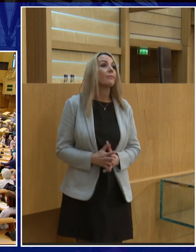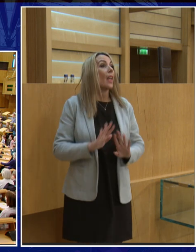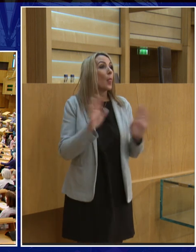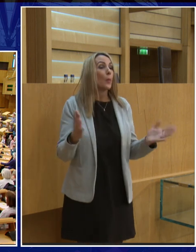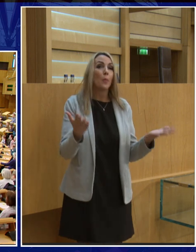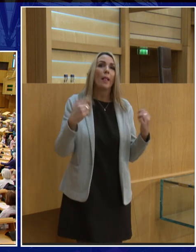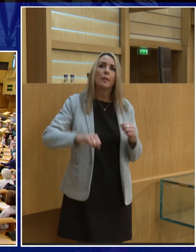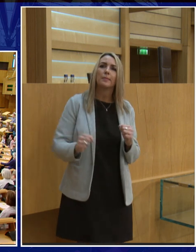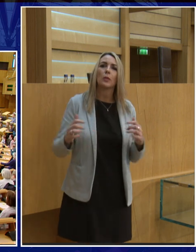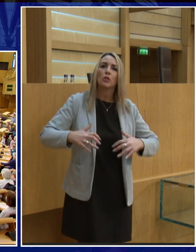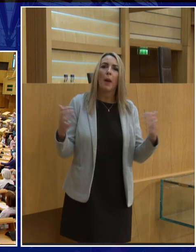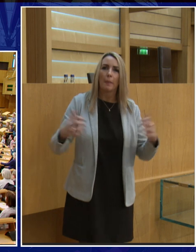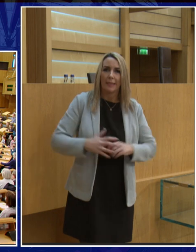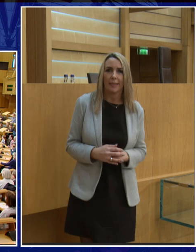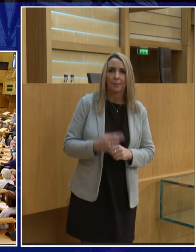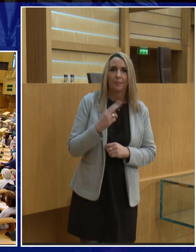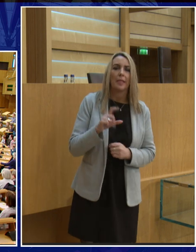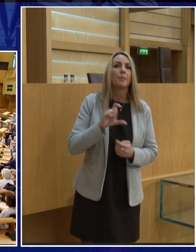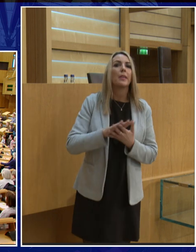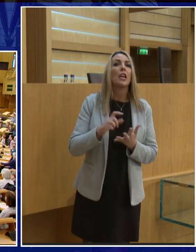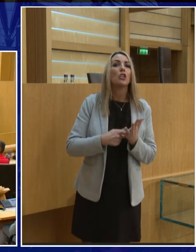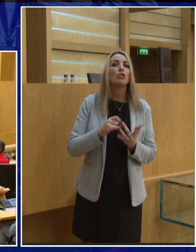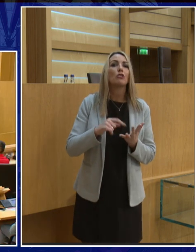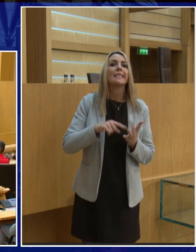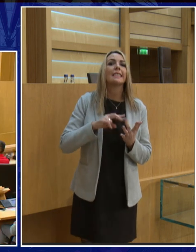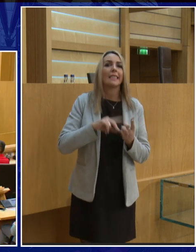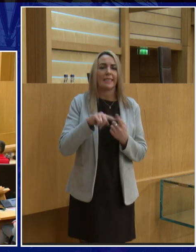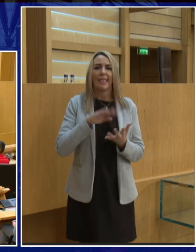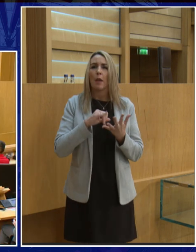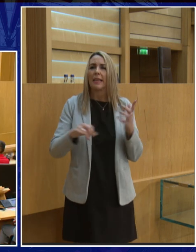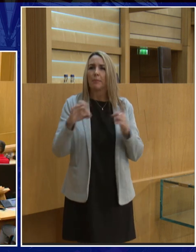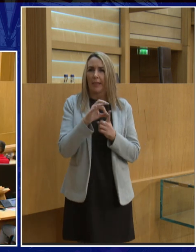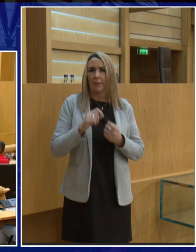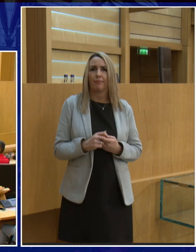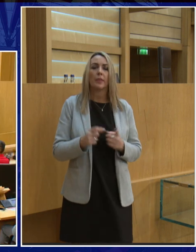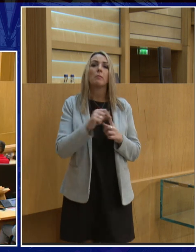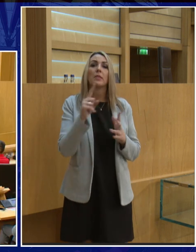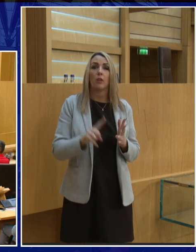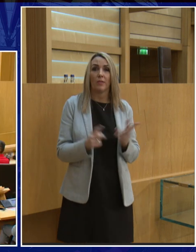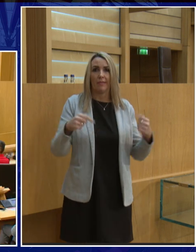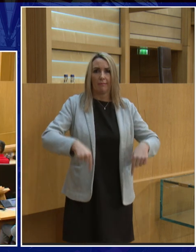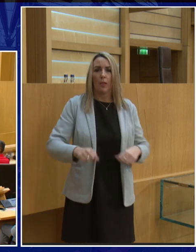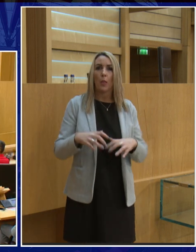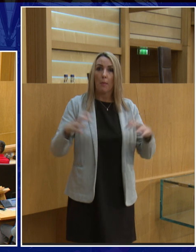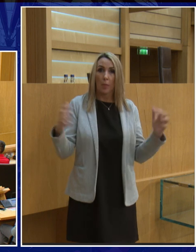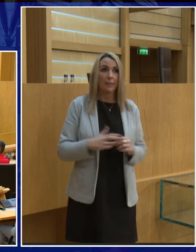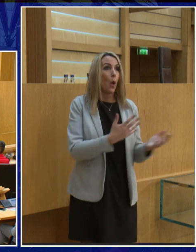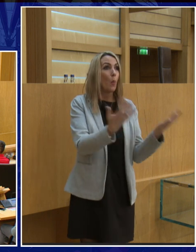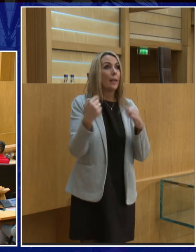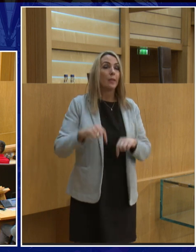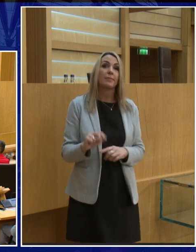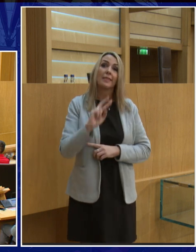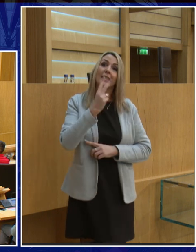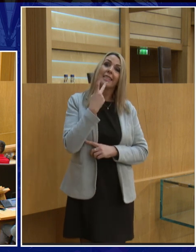and welcome to the Scottish Parliament. I'm Christine Graham, MSP. I'm a Deputy Presiding Officer, and I'd like to welcome you all here to our